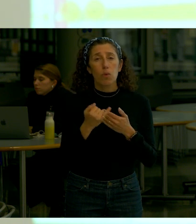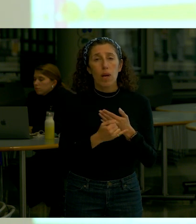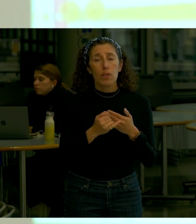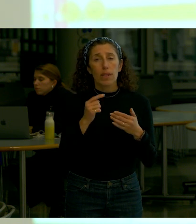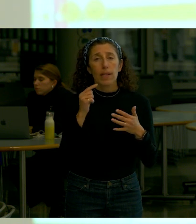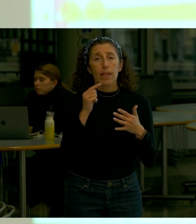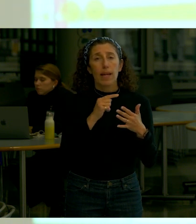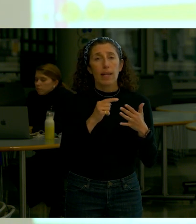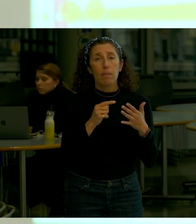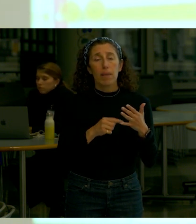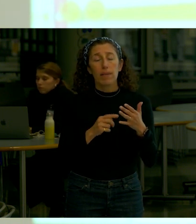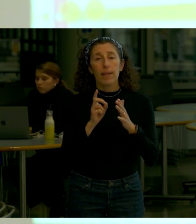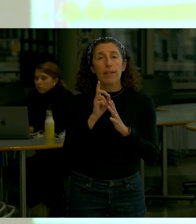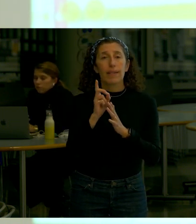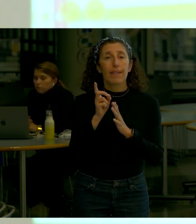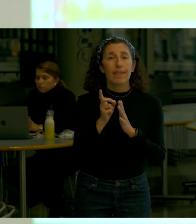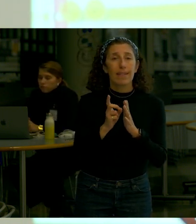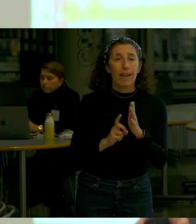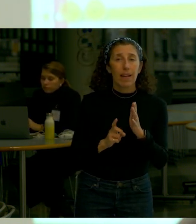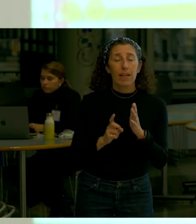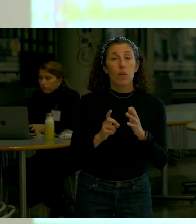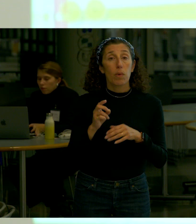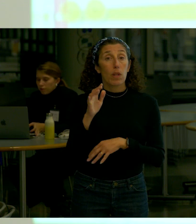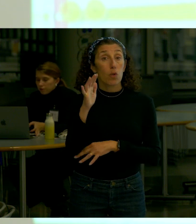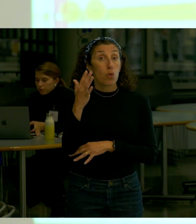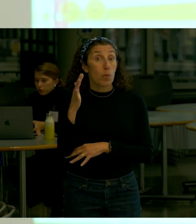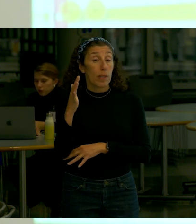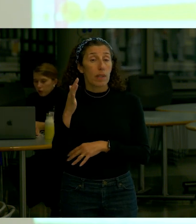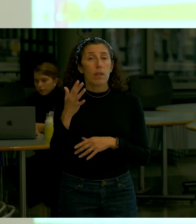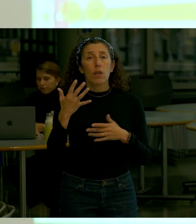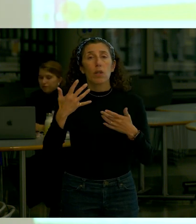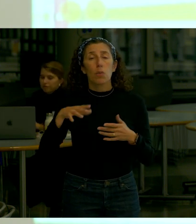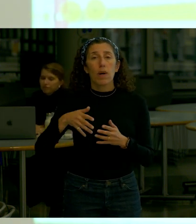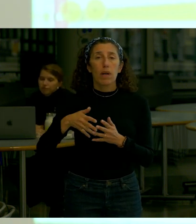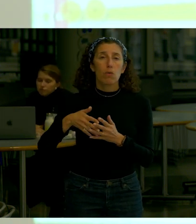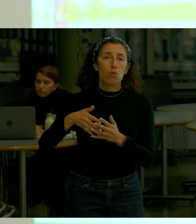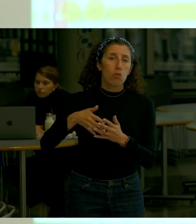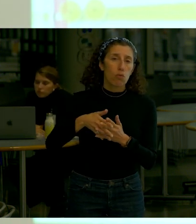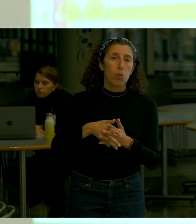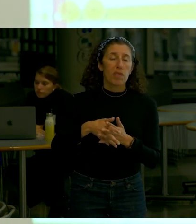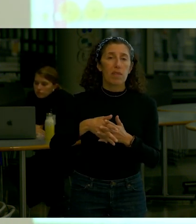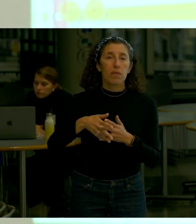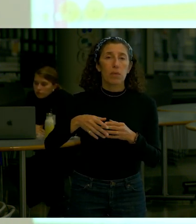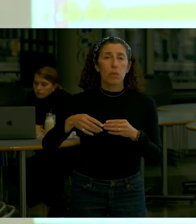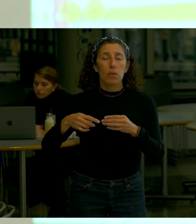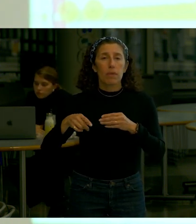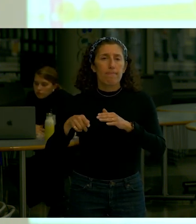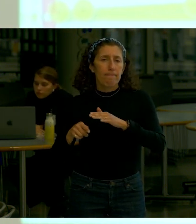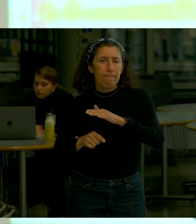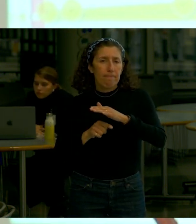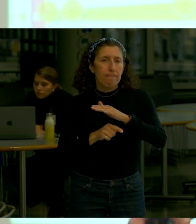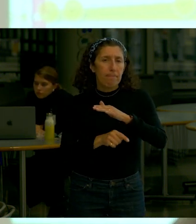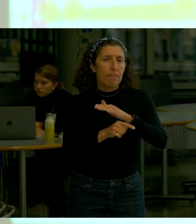we don't want to design something that has roots that go underneath it and interrupt its function we don't want to design something